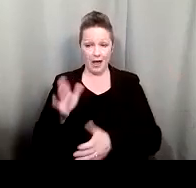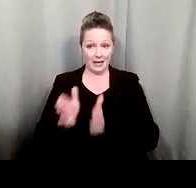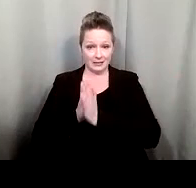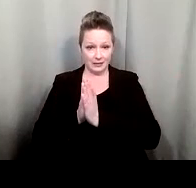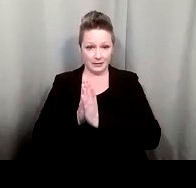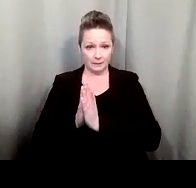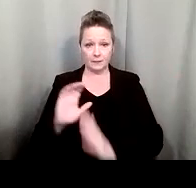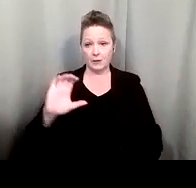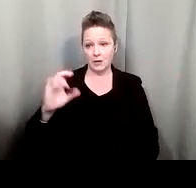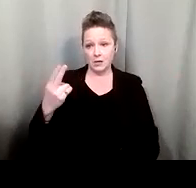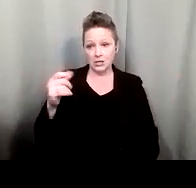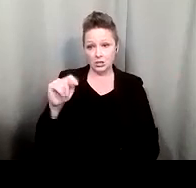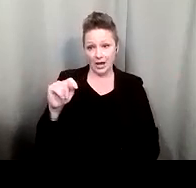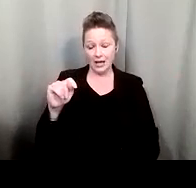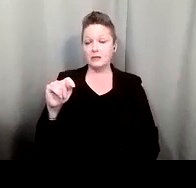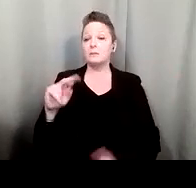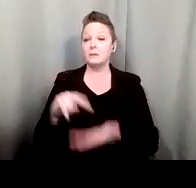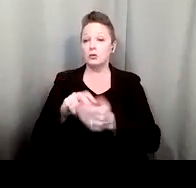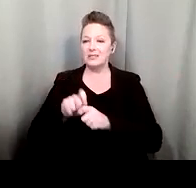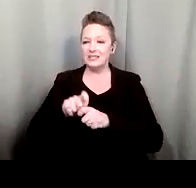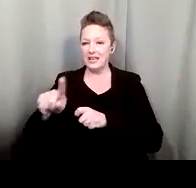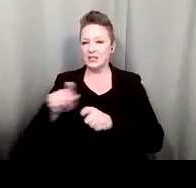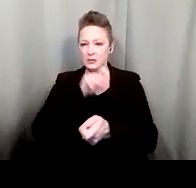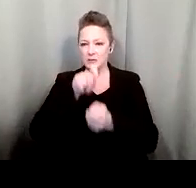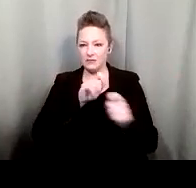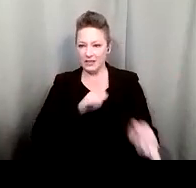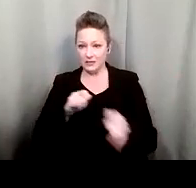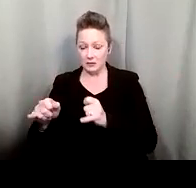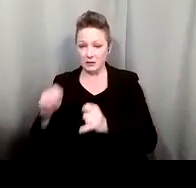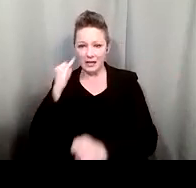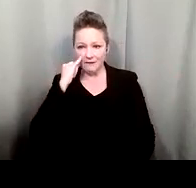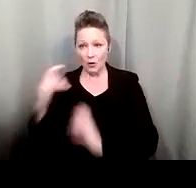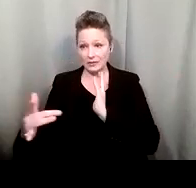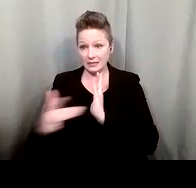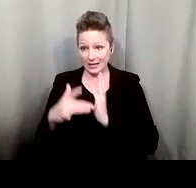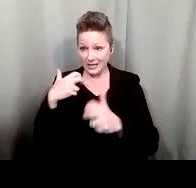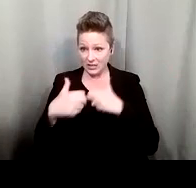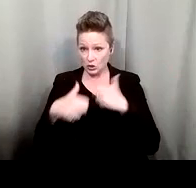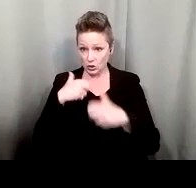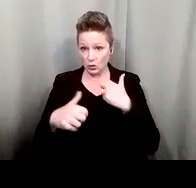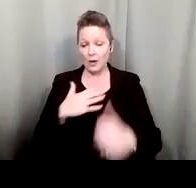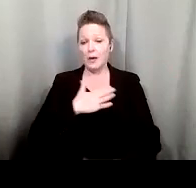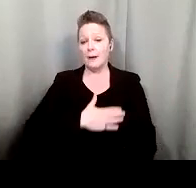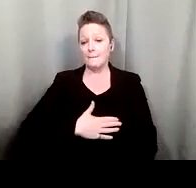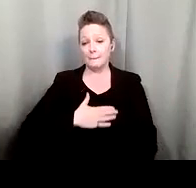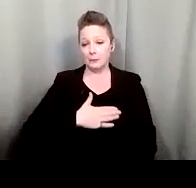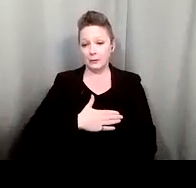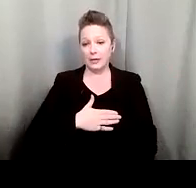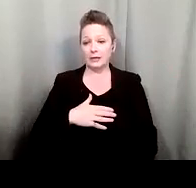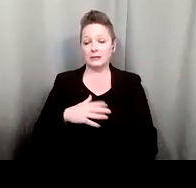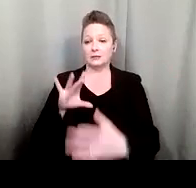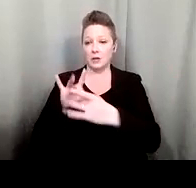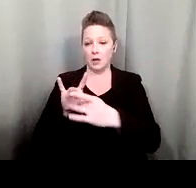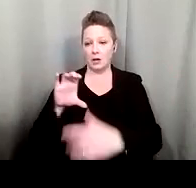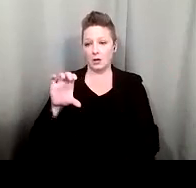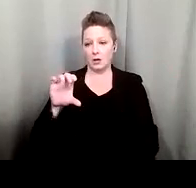questions to specific individuals. So for example, if you have a tech issue, you can please chat that to Chelsea Severin.